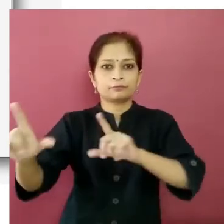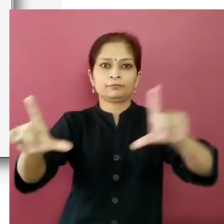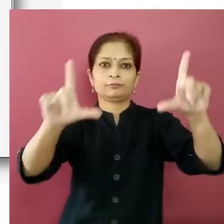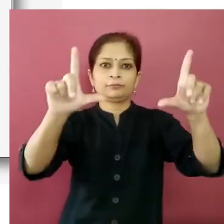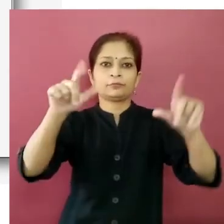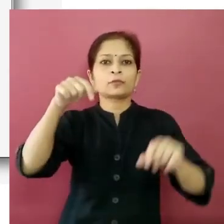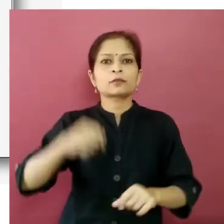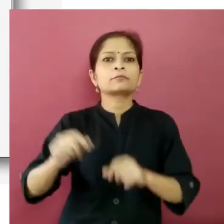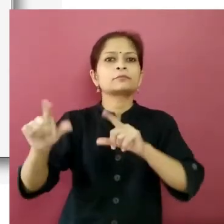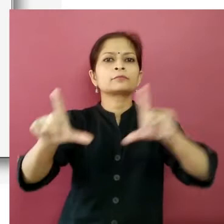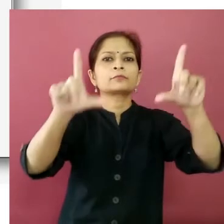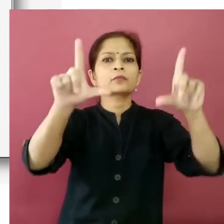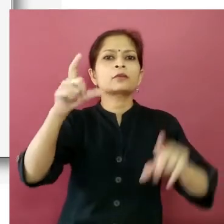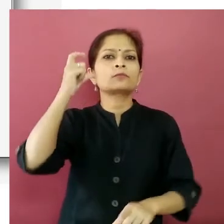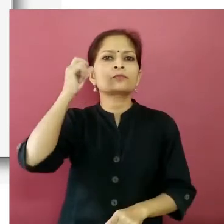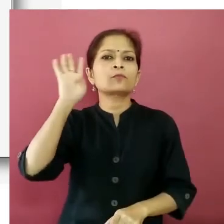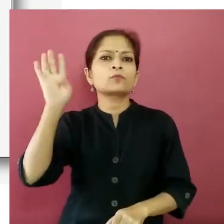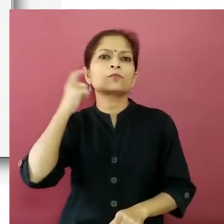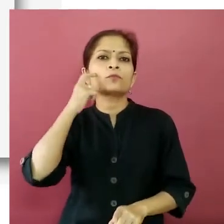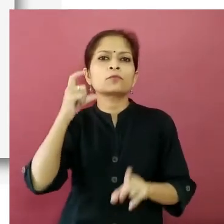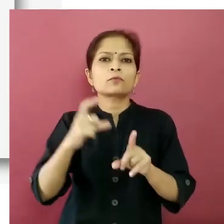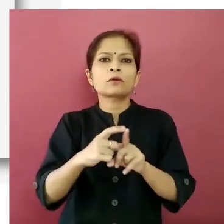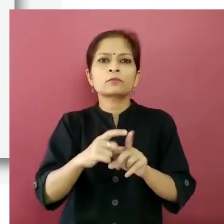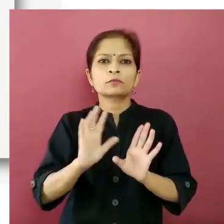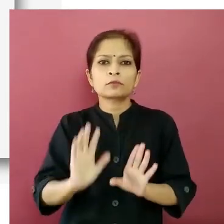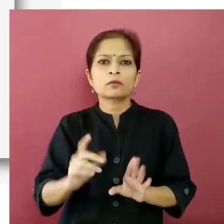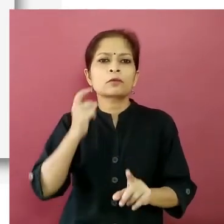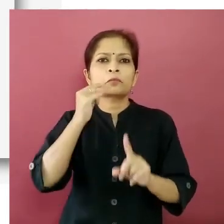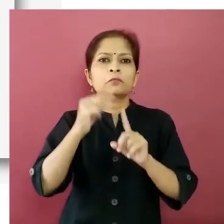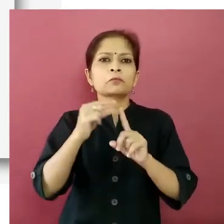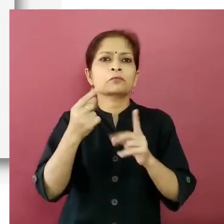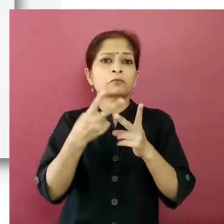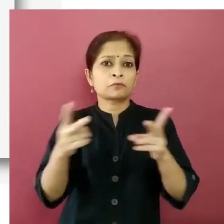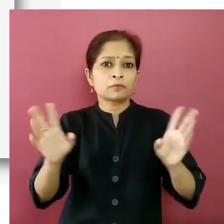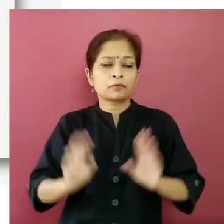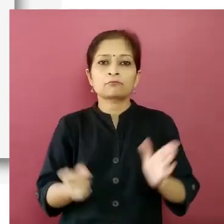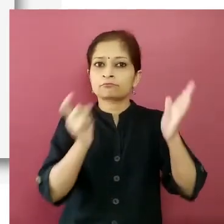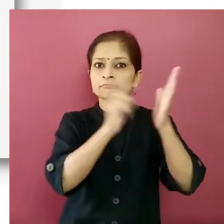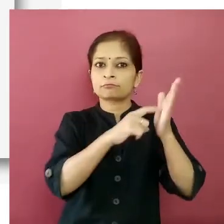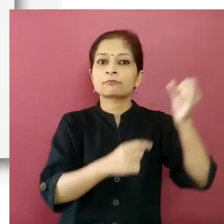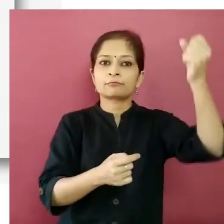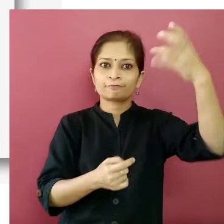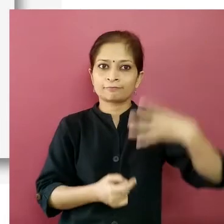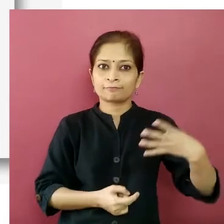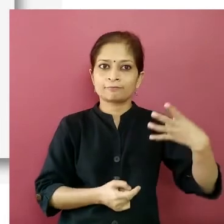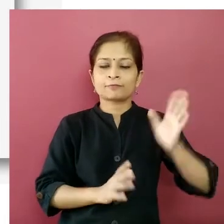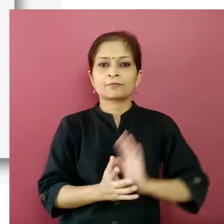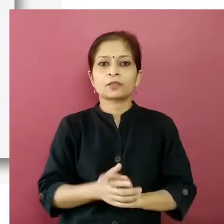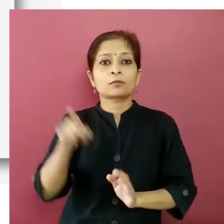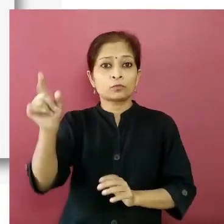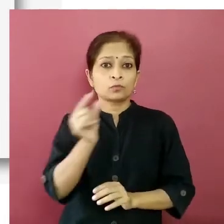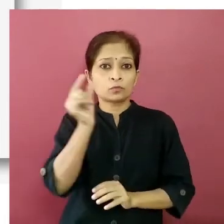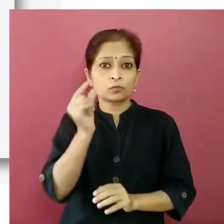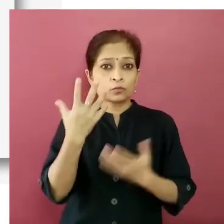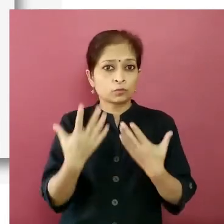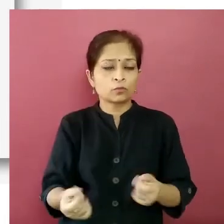vaccination screen on this screen select the type of photo ID proof from the drop down menu that you would